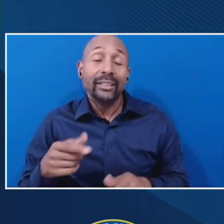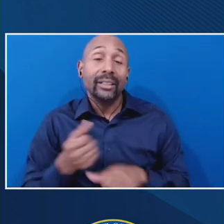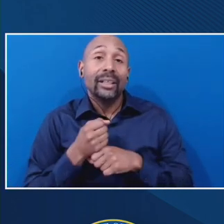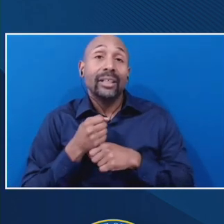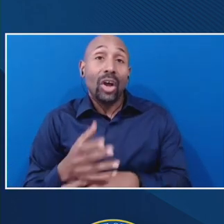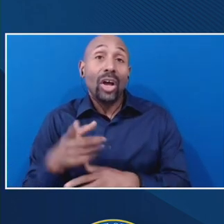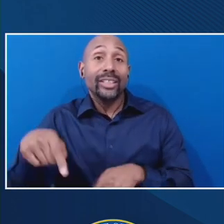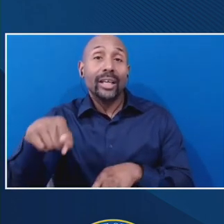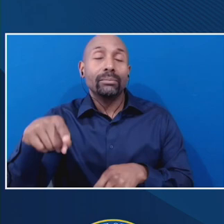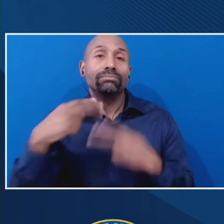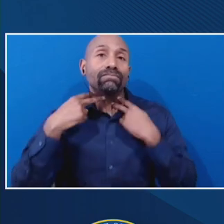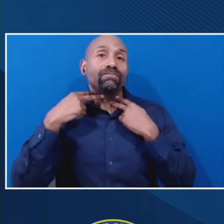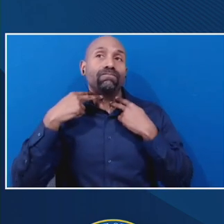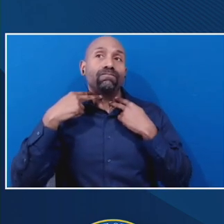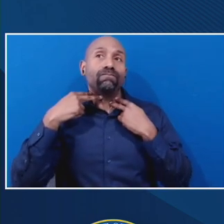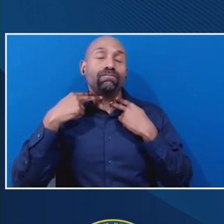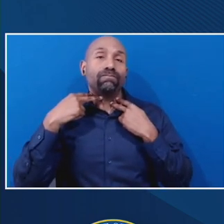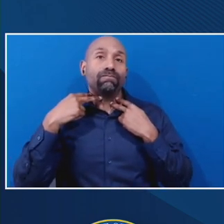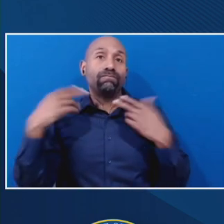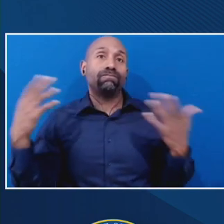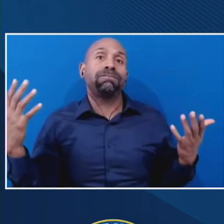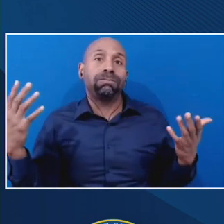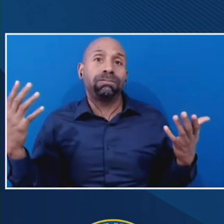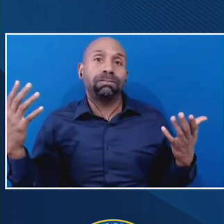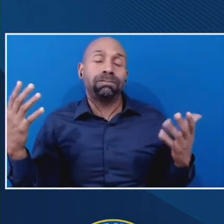in the alternative, um,